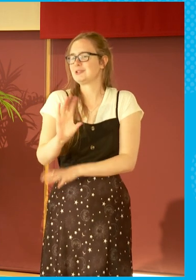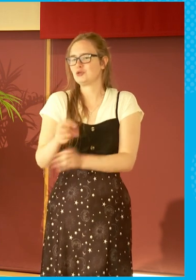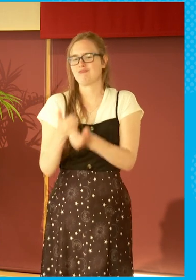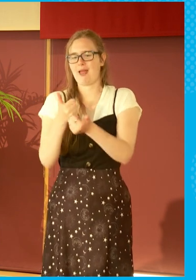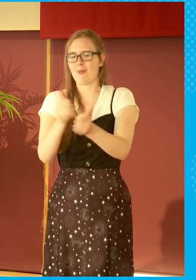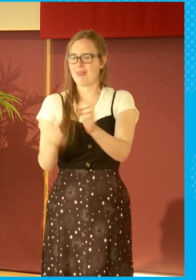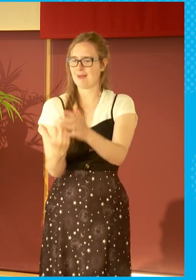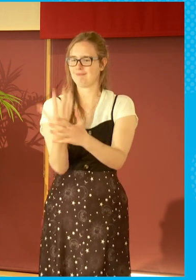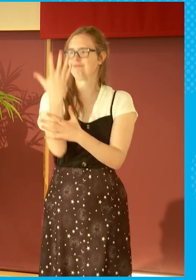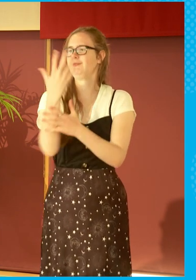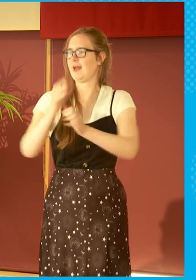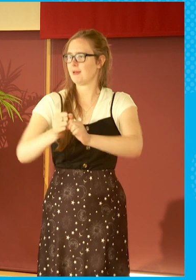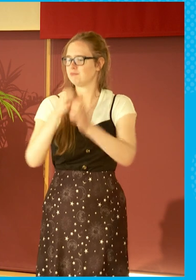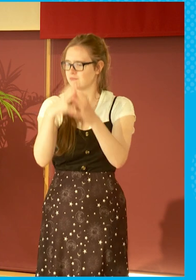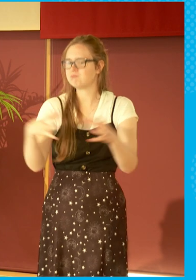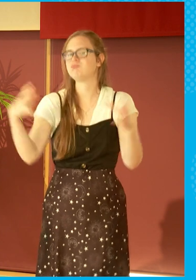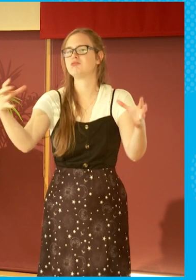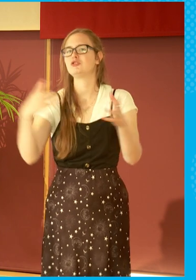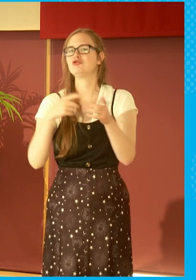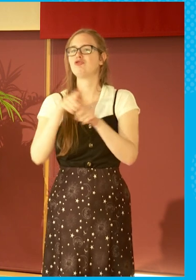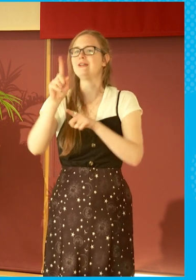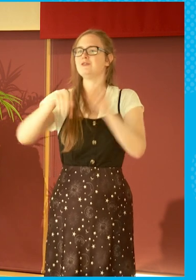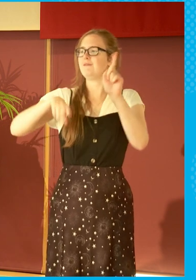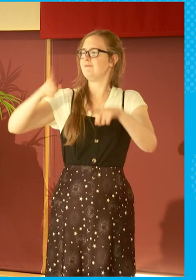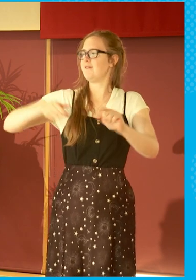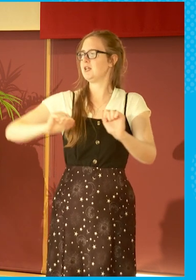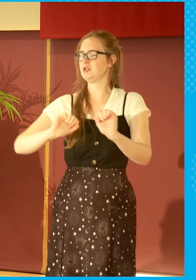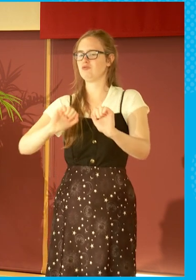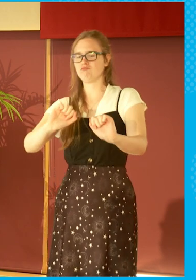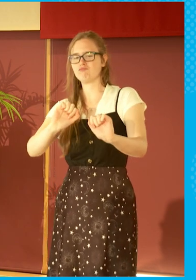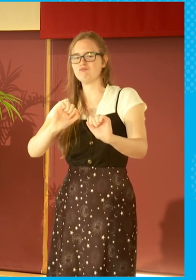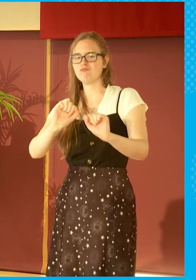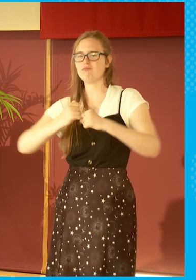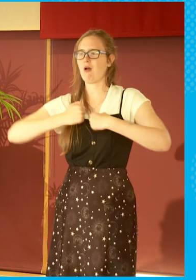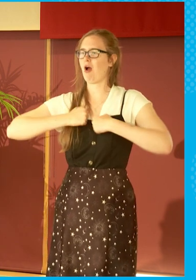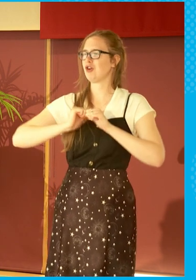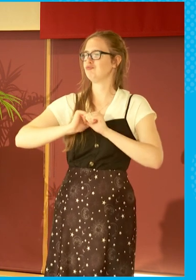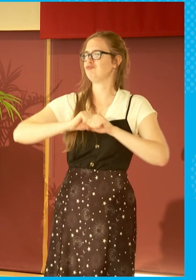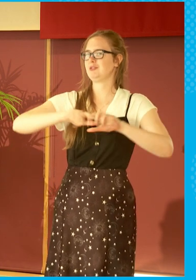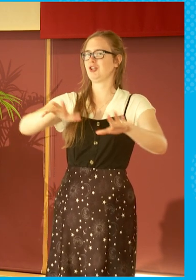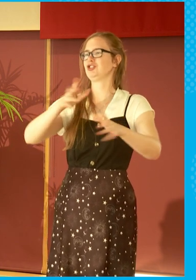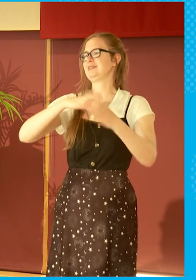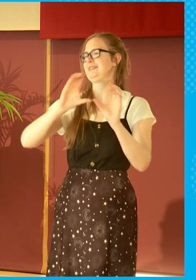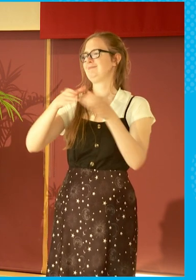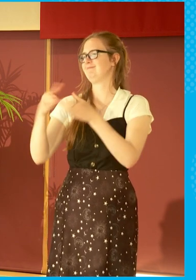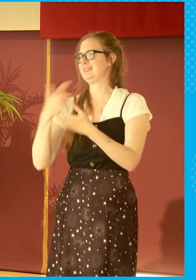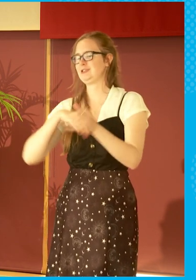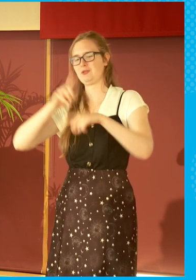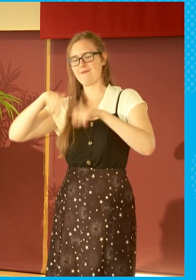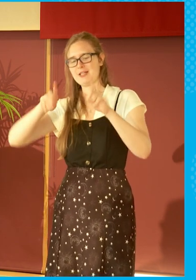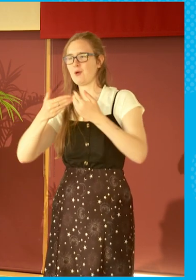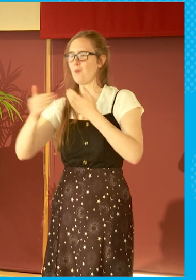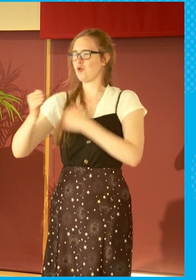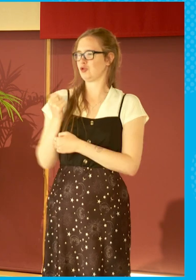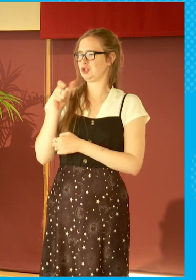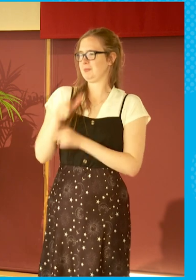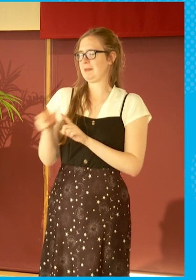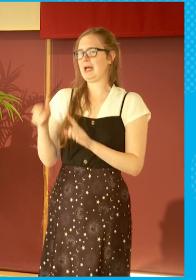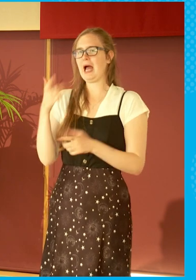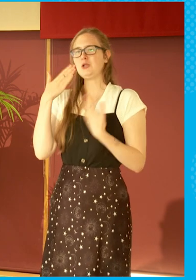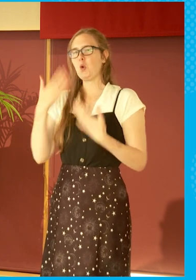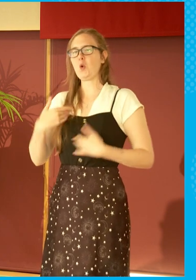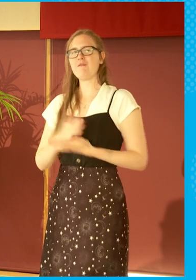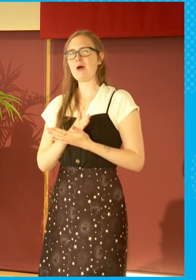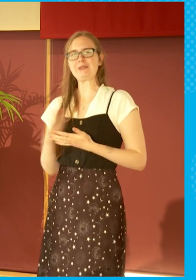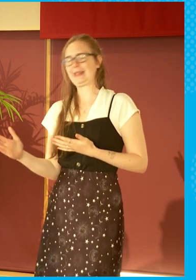try and also diversify our productions. So I don't know if I've made any sense there. Absolutely.